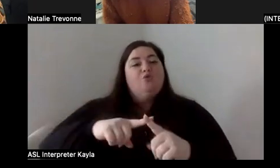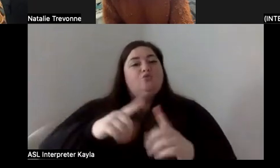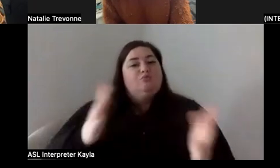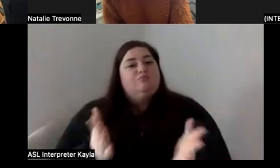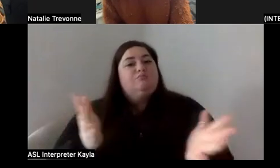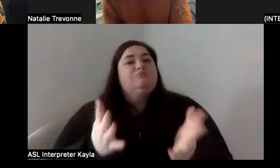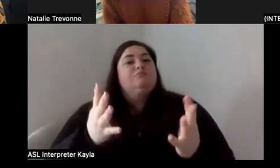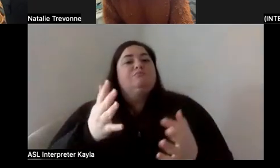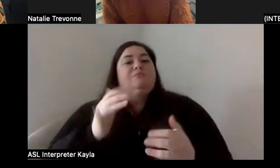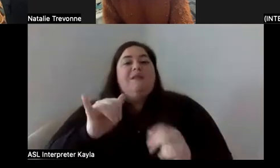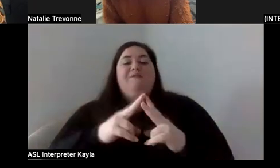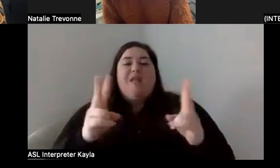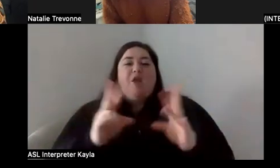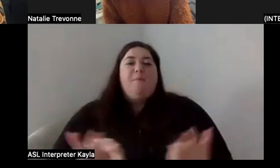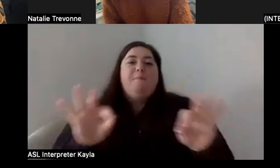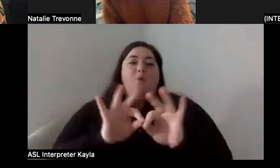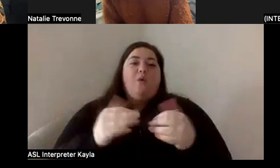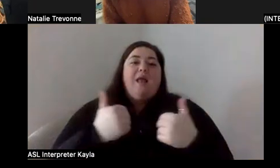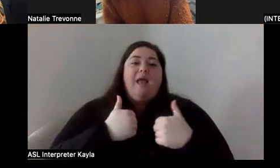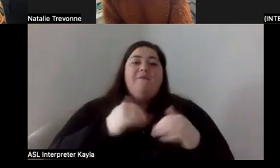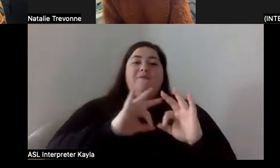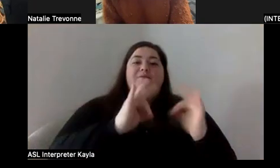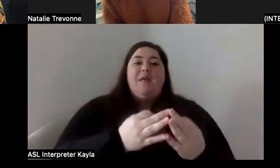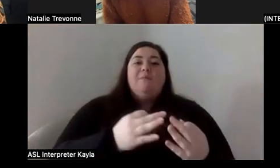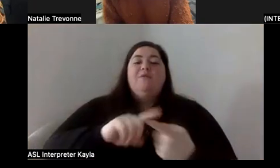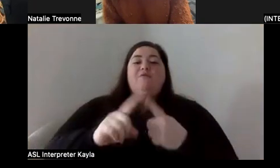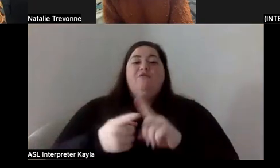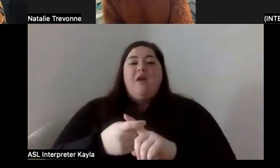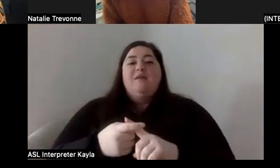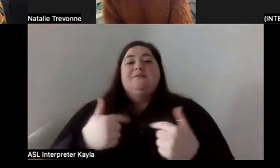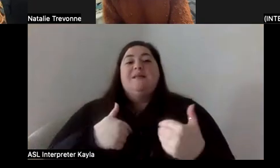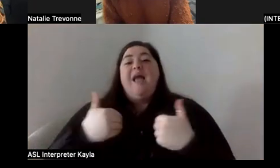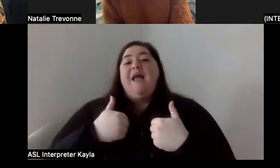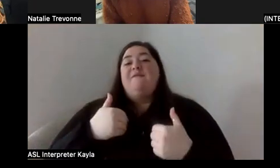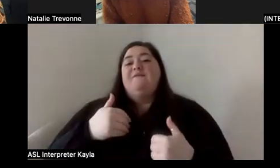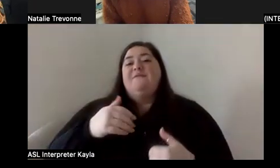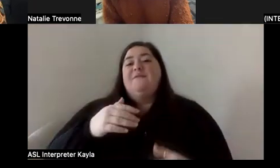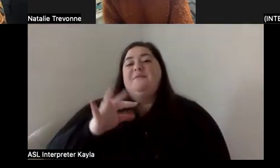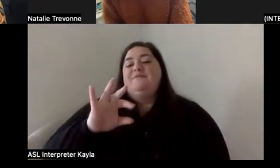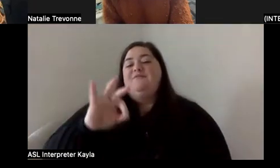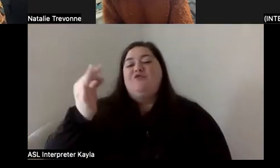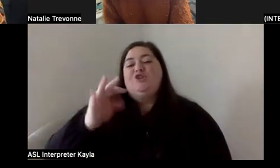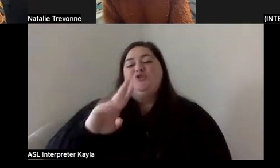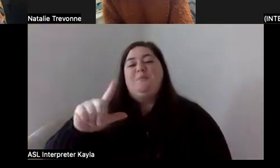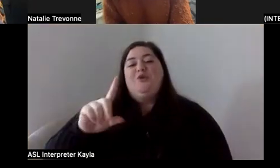and, and I think that that's very important to have family, have friends. I have a French bulldog and that dog's always there no matter what.